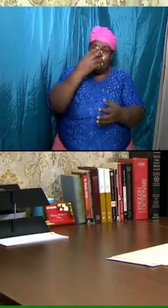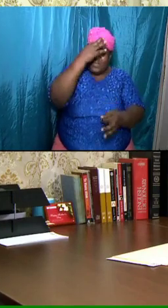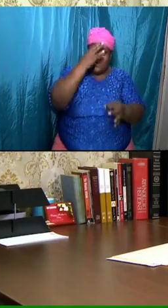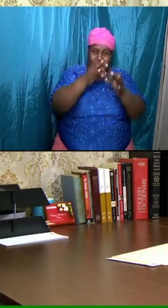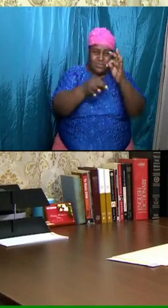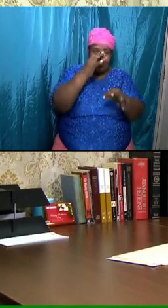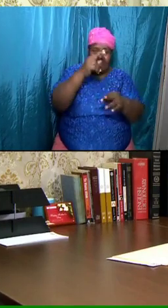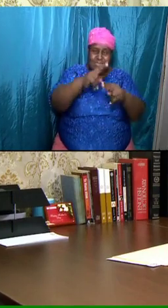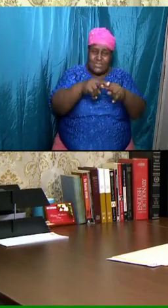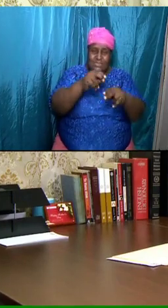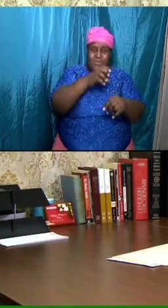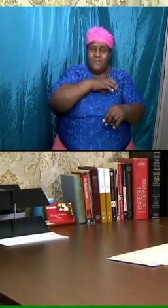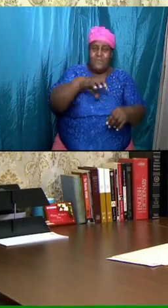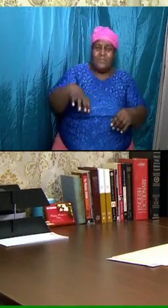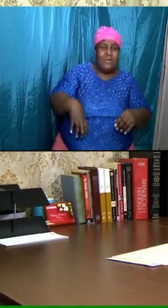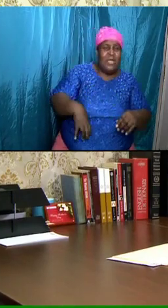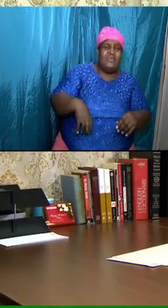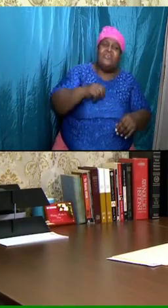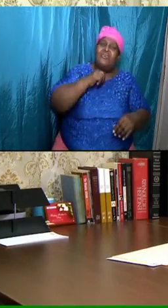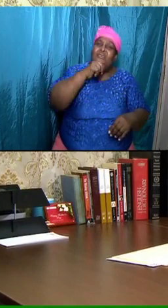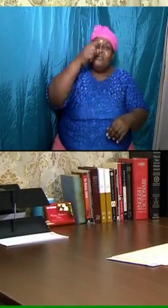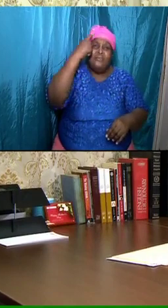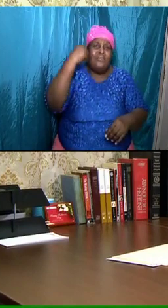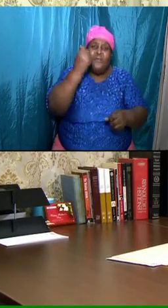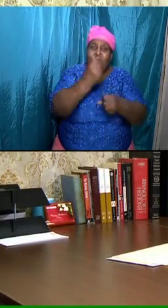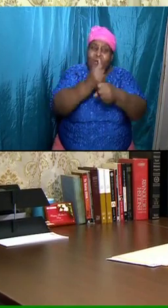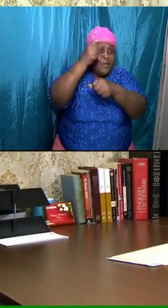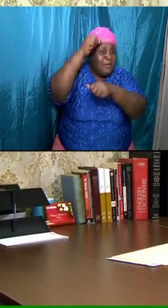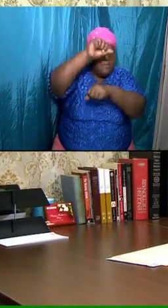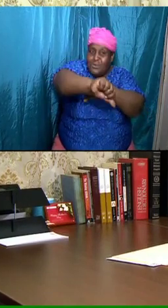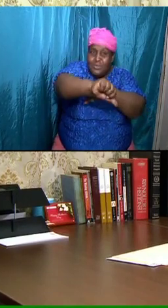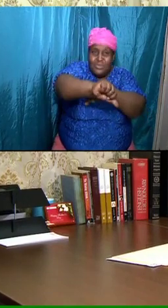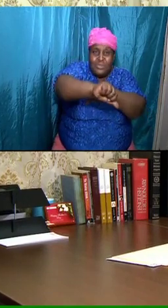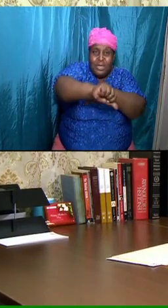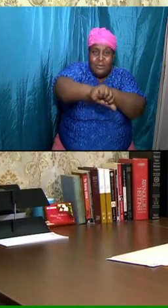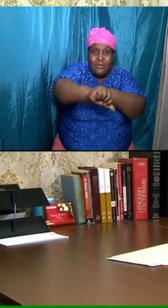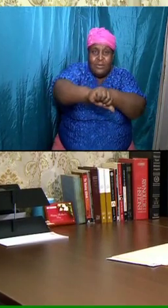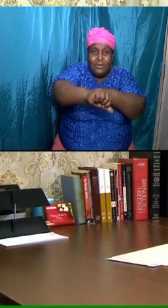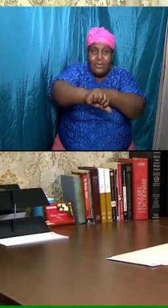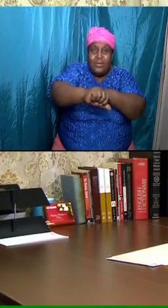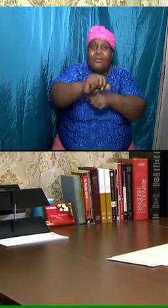Nobody there is going to go to hell. But some people are going to be embarrassed.